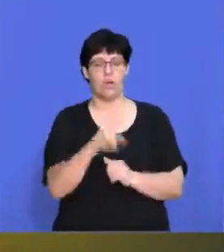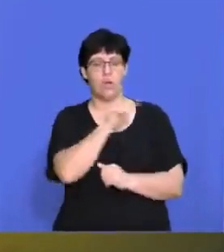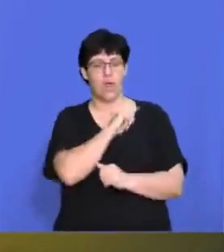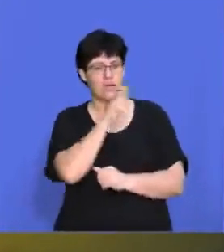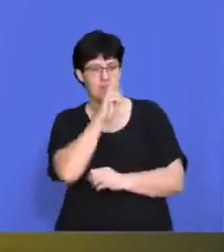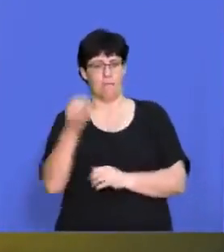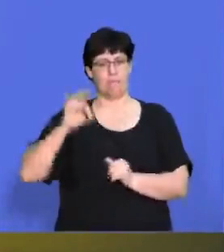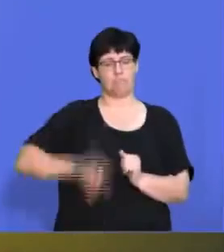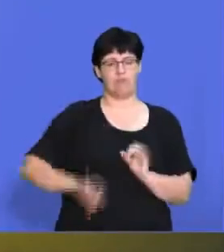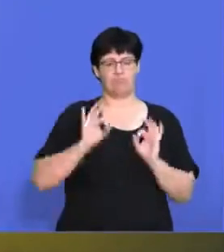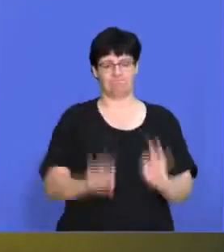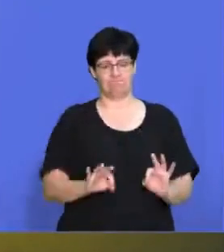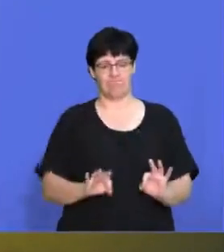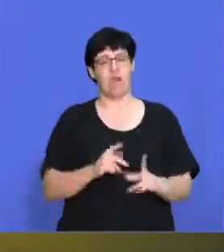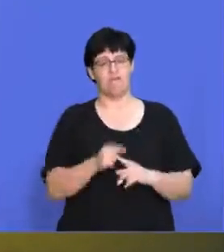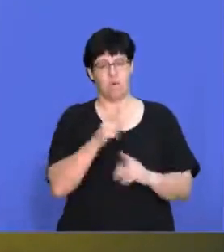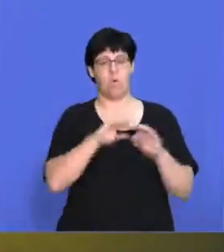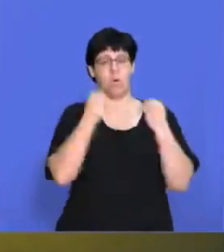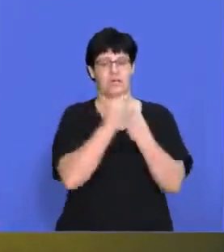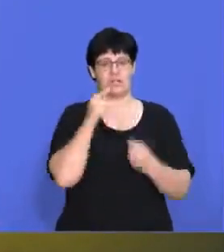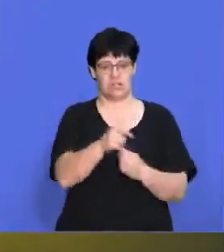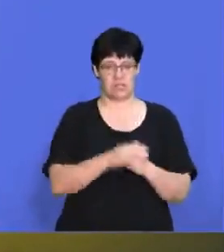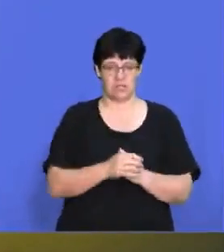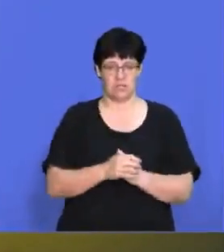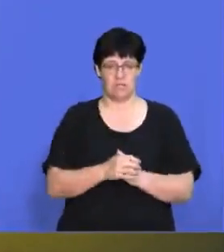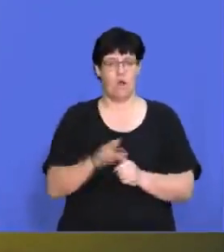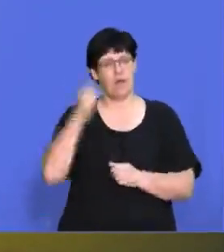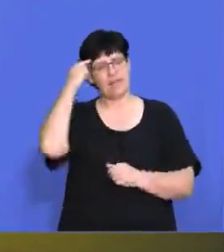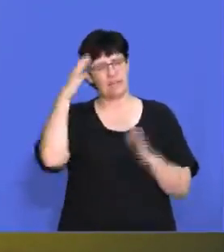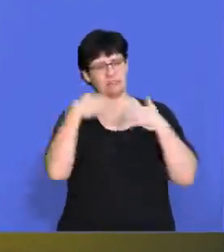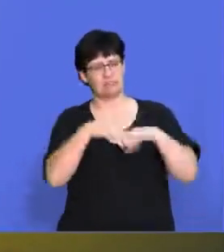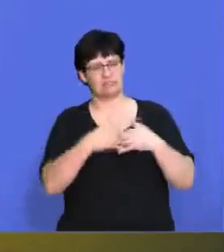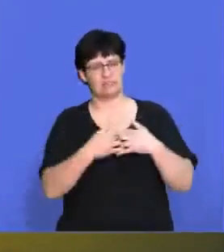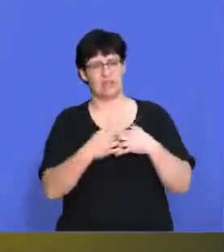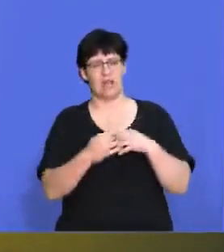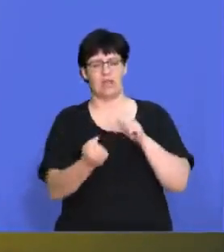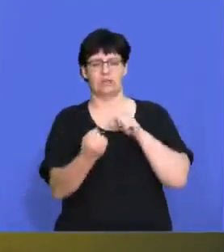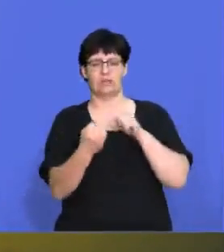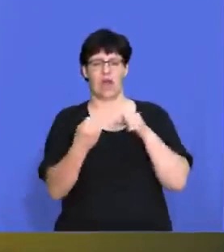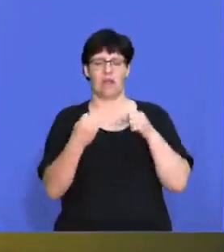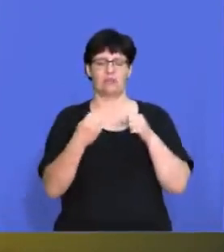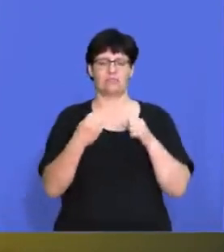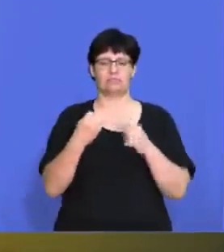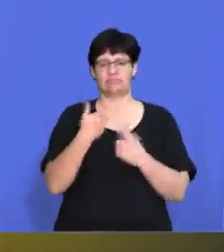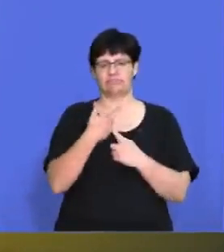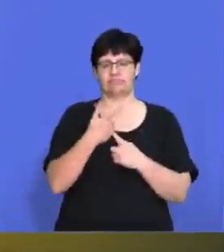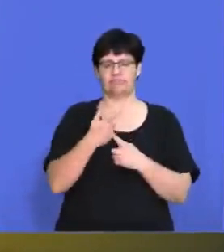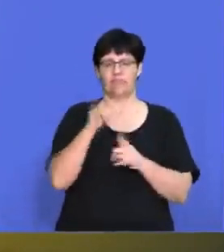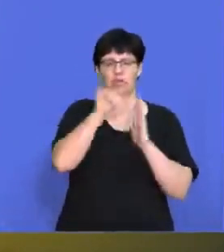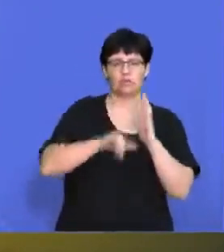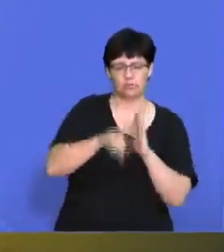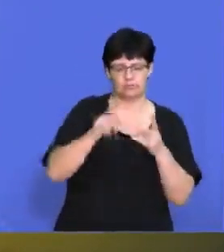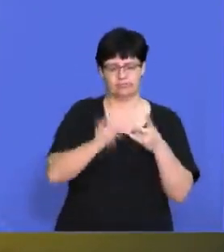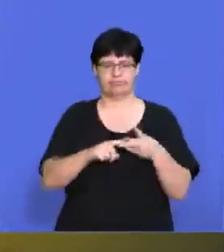profitable it was for for one organization. If you just think of all the streaming services that you get out there,